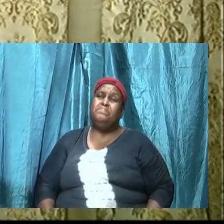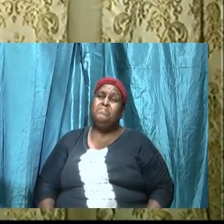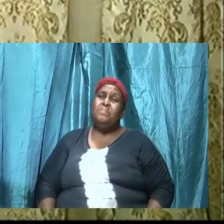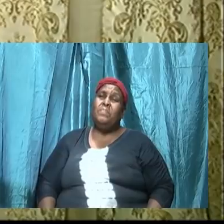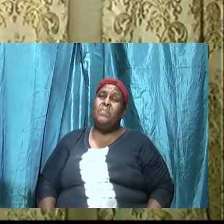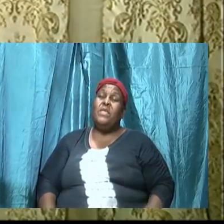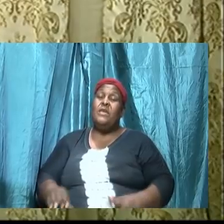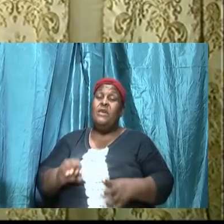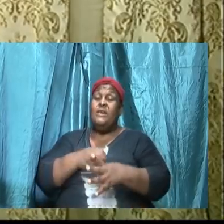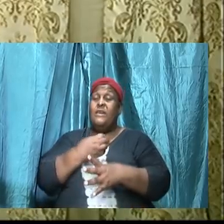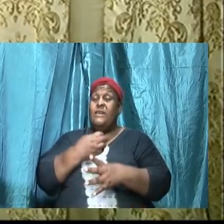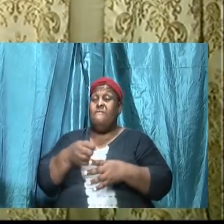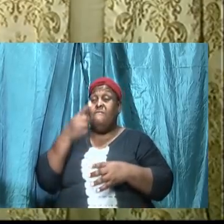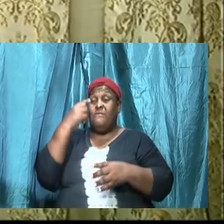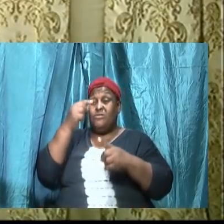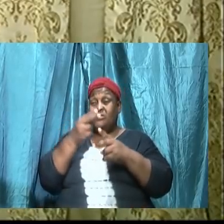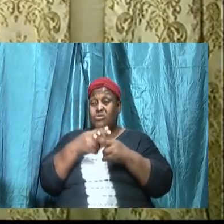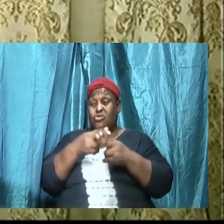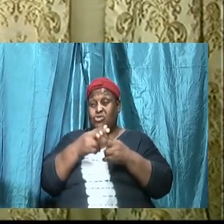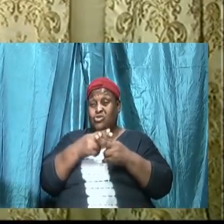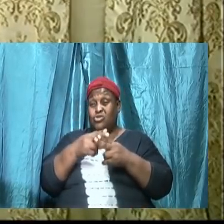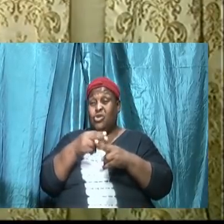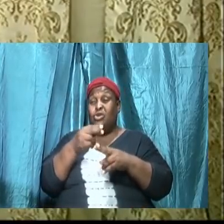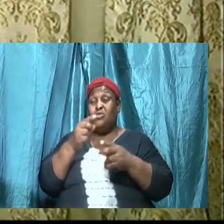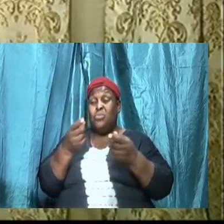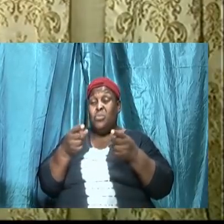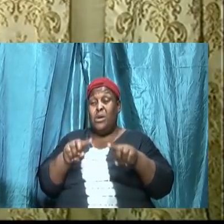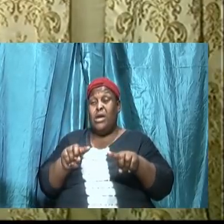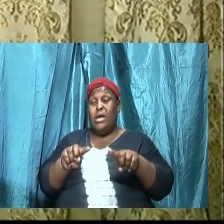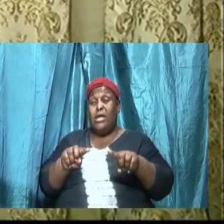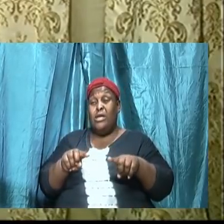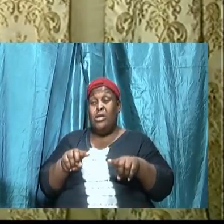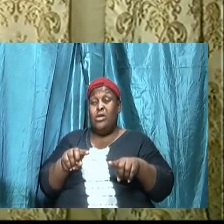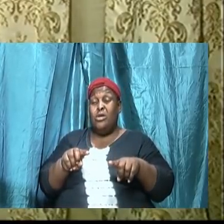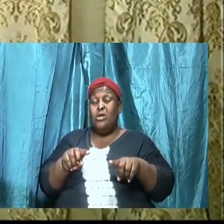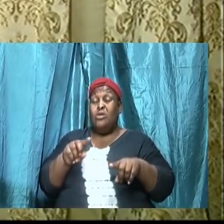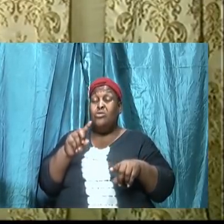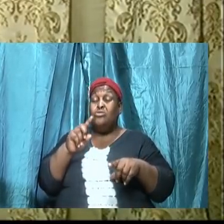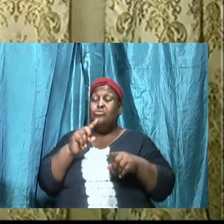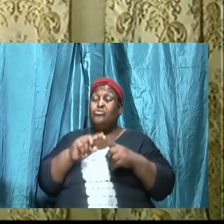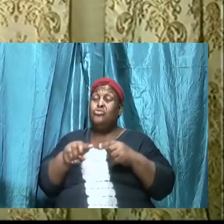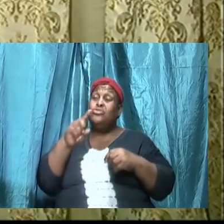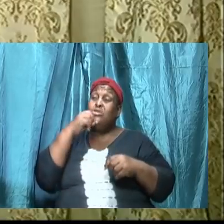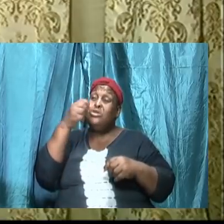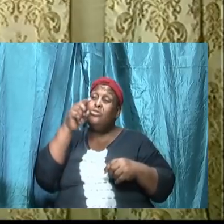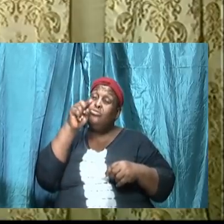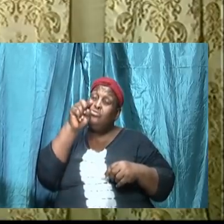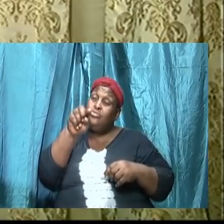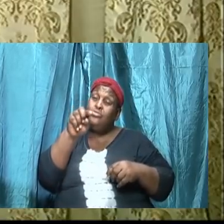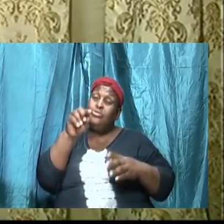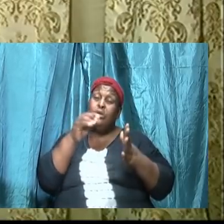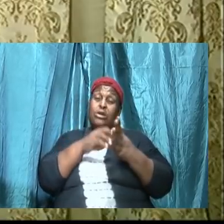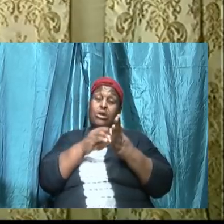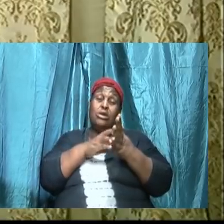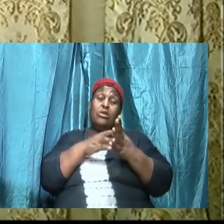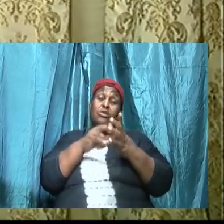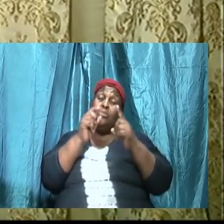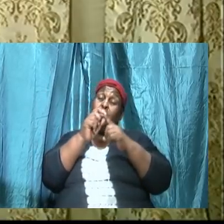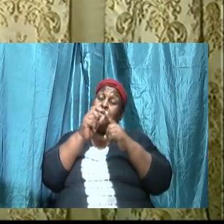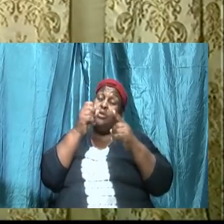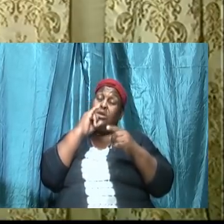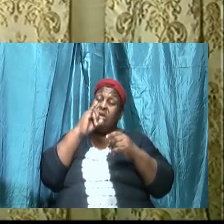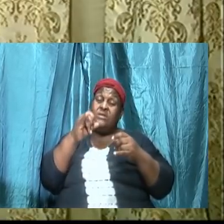reinforce the point that I am making, that the word is important. Because